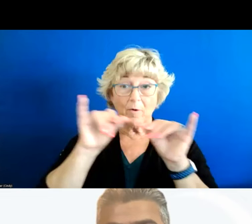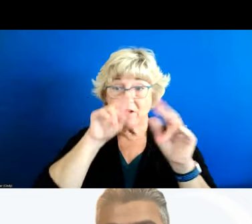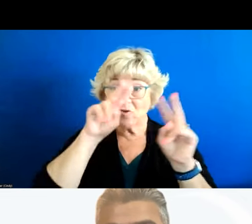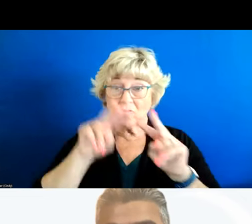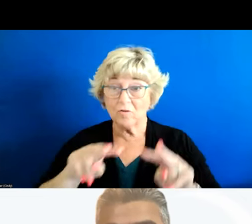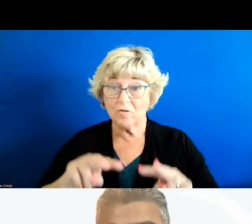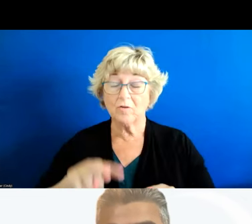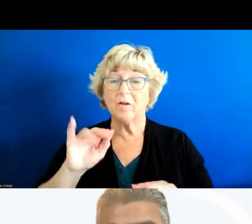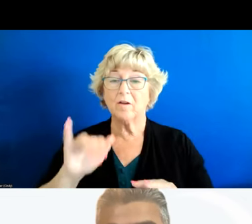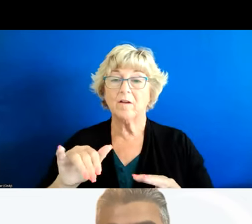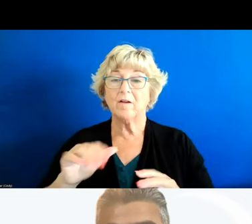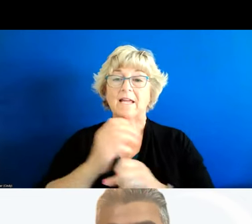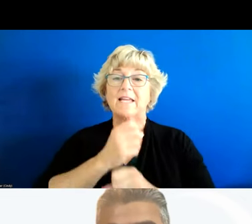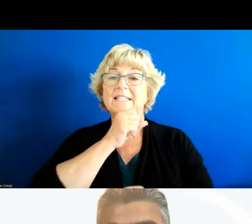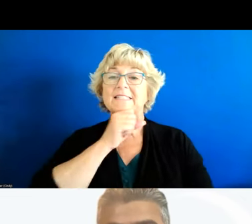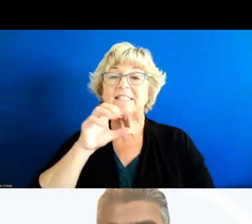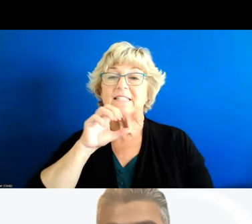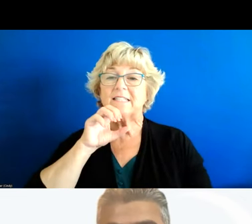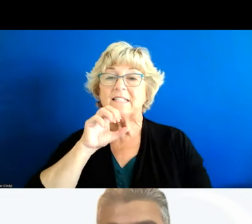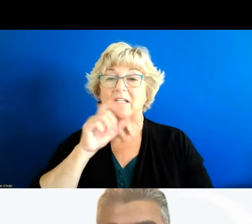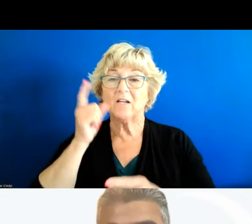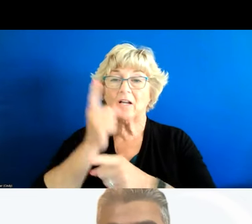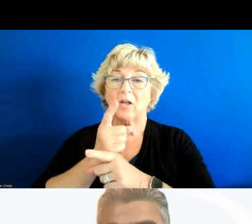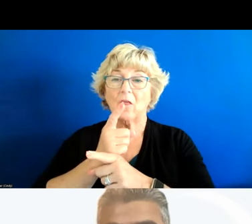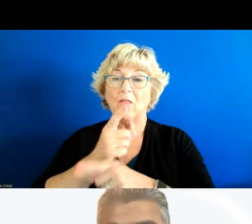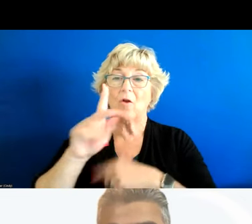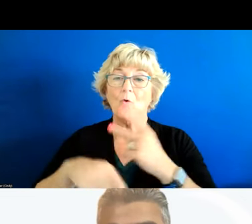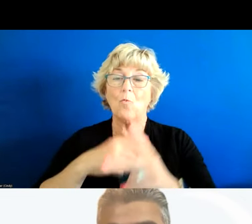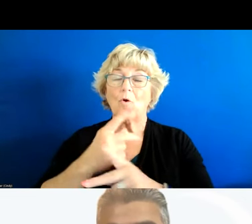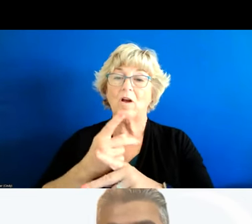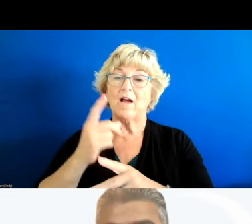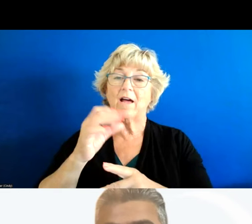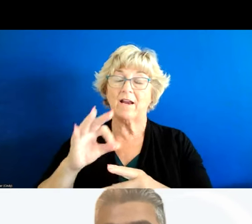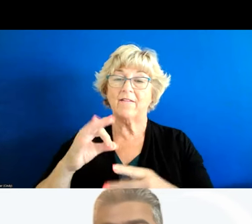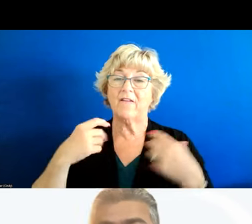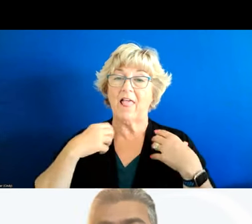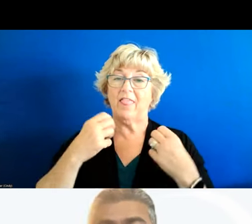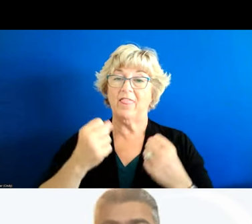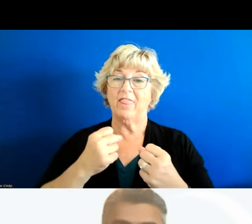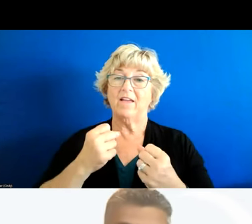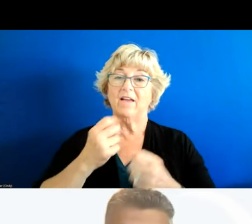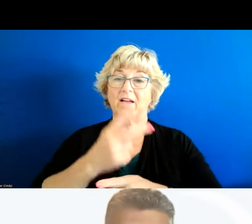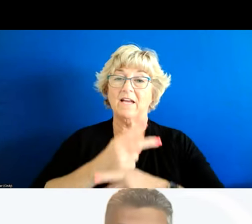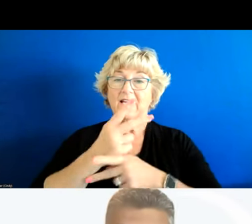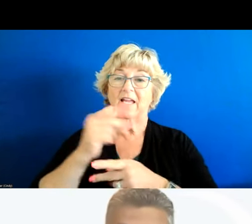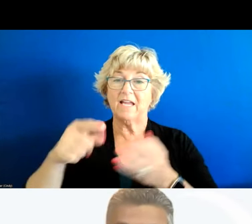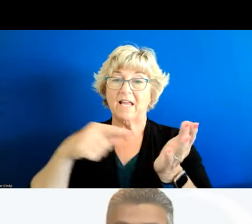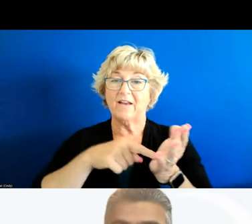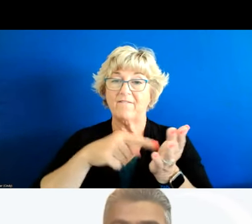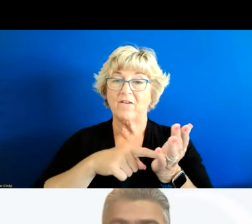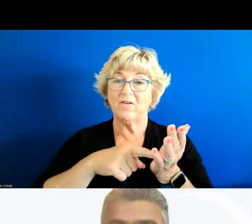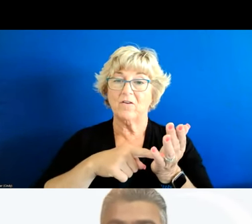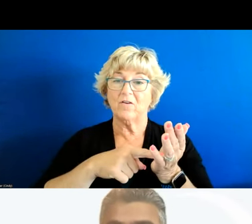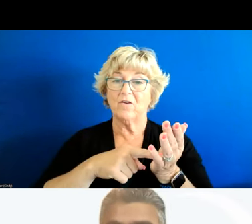getting seniors the right value-based care options that provide not just a